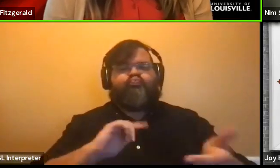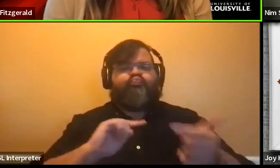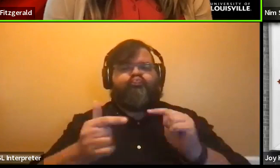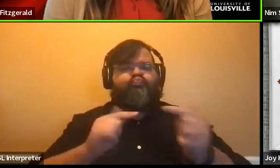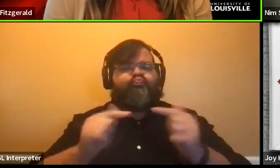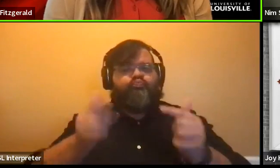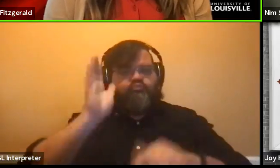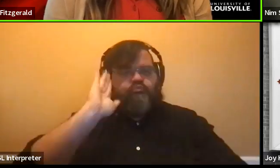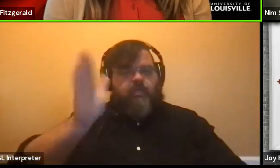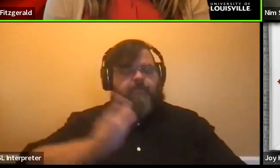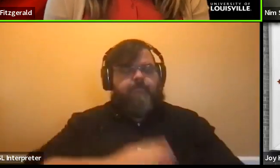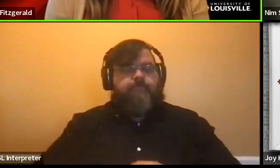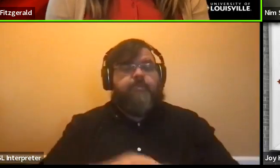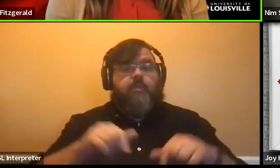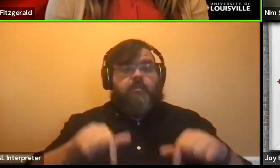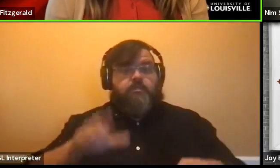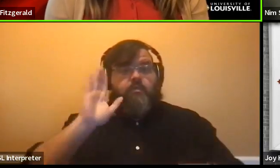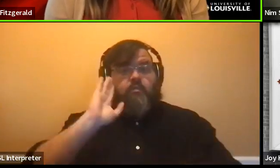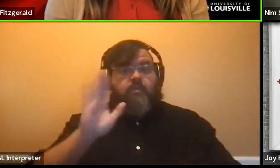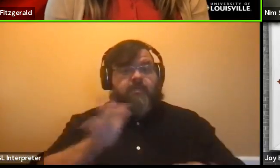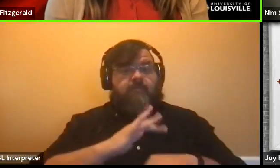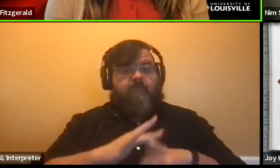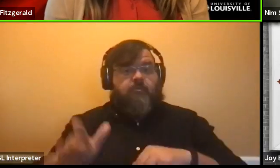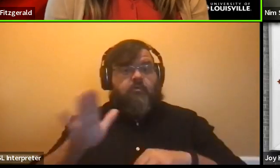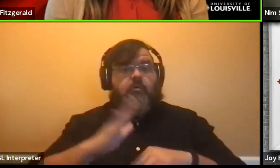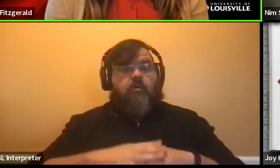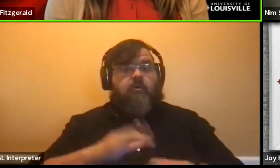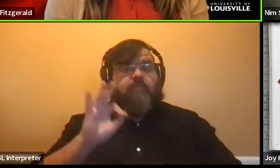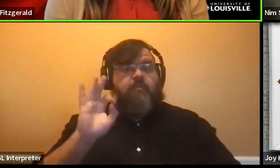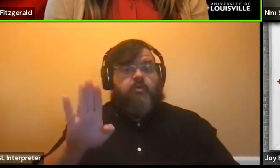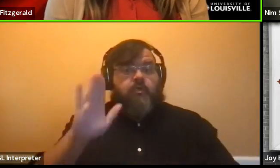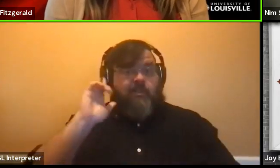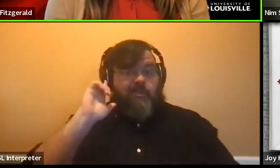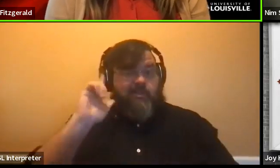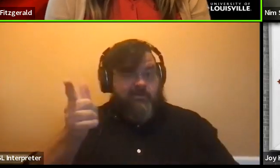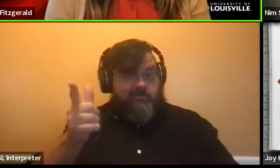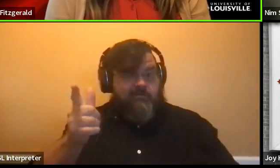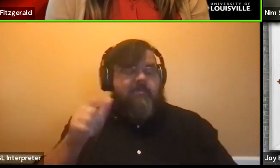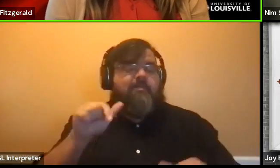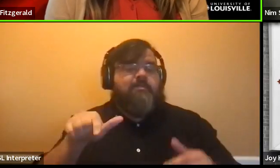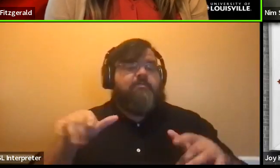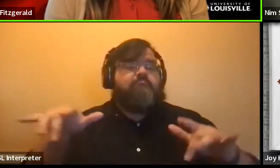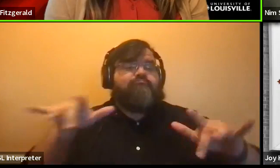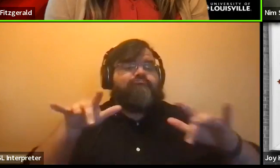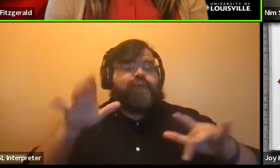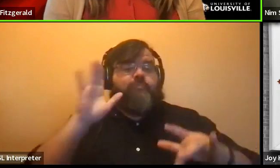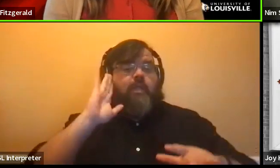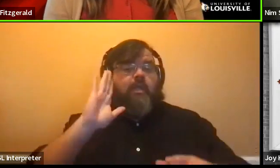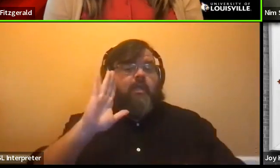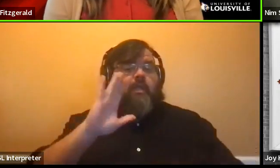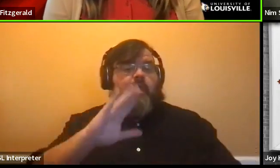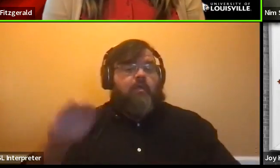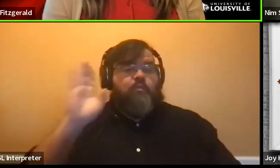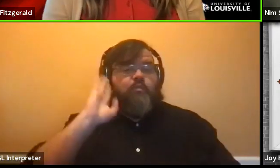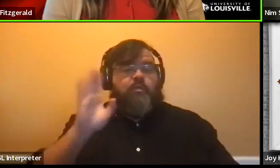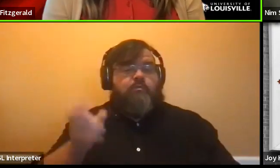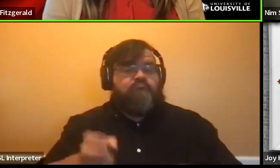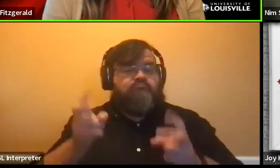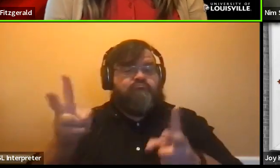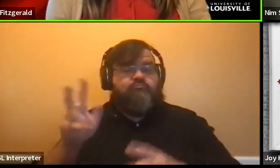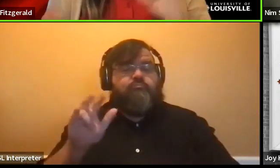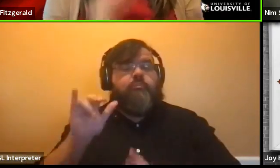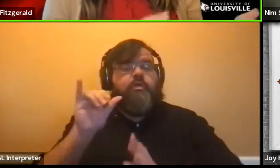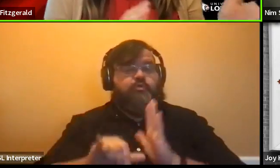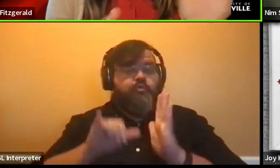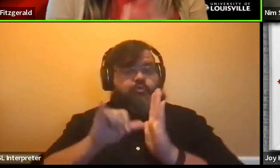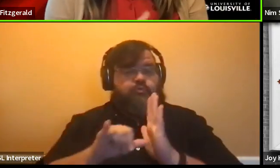on our Facebook page later, this recording. And it will be posted on our YouTube page. So all